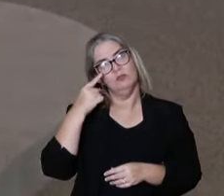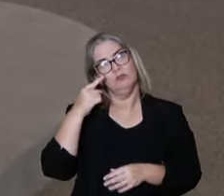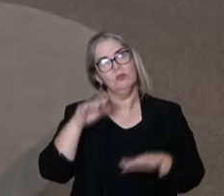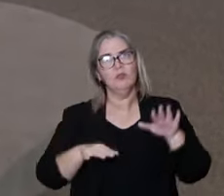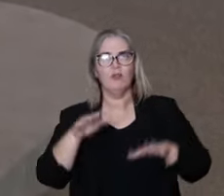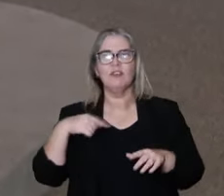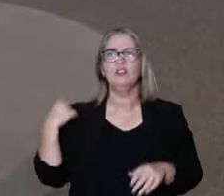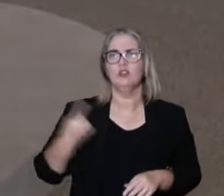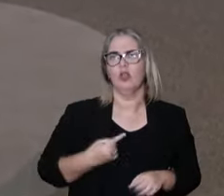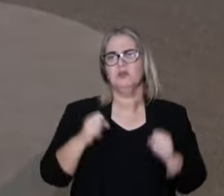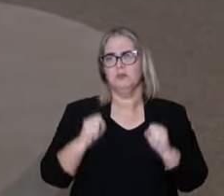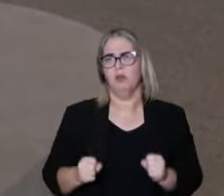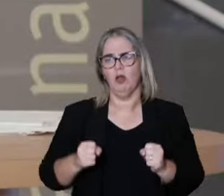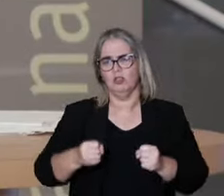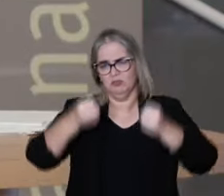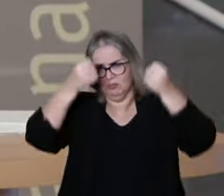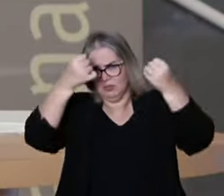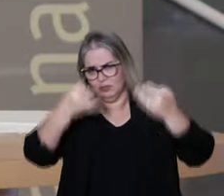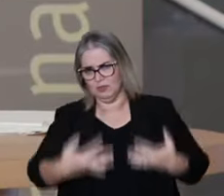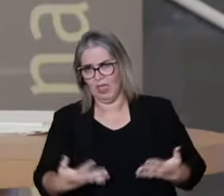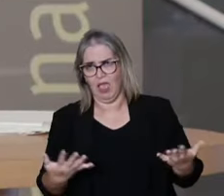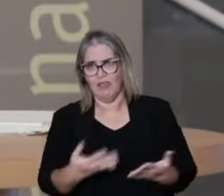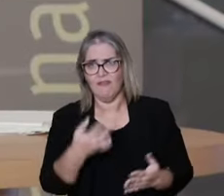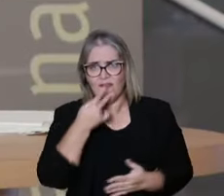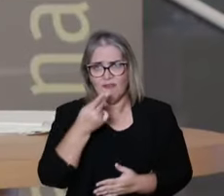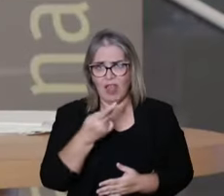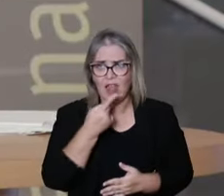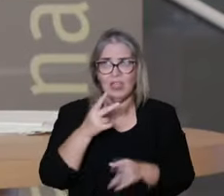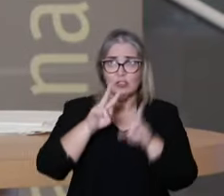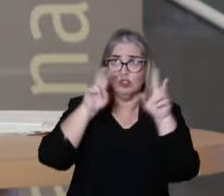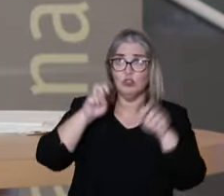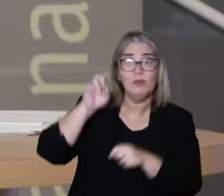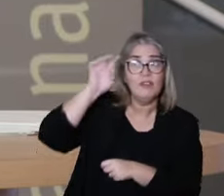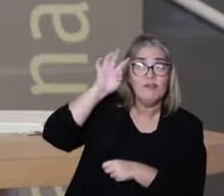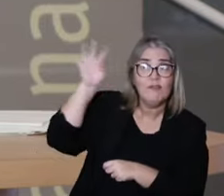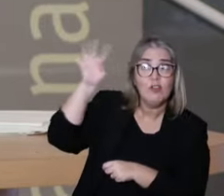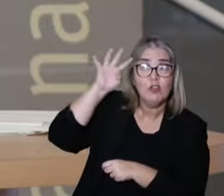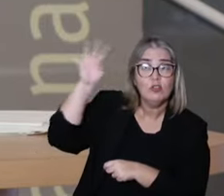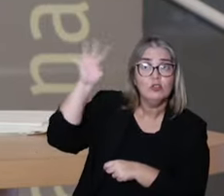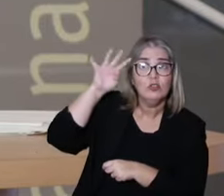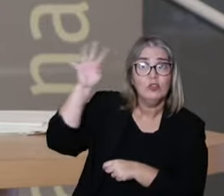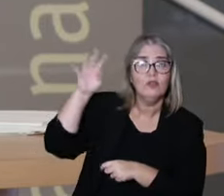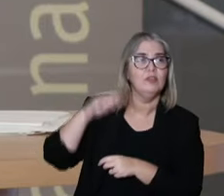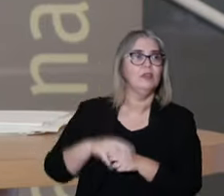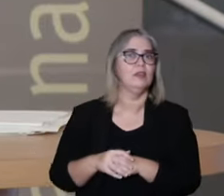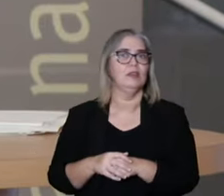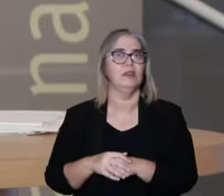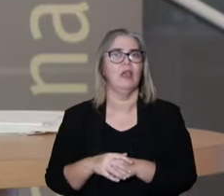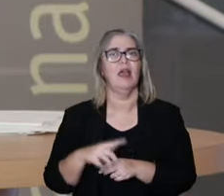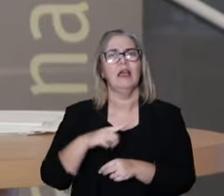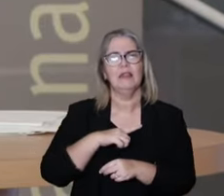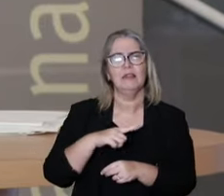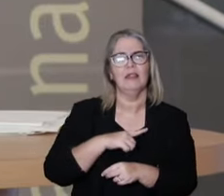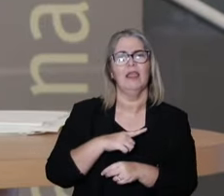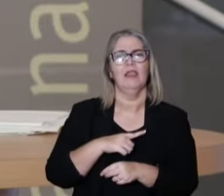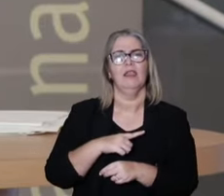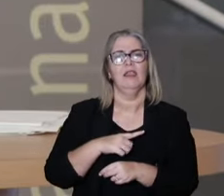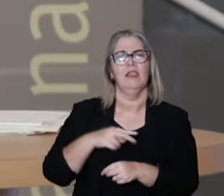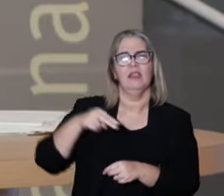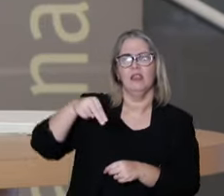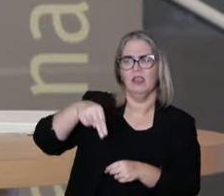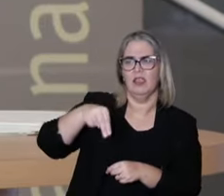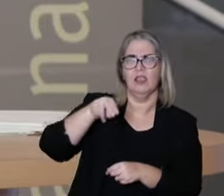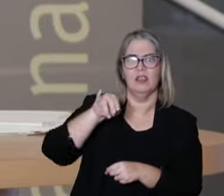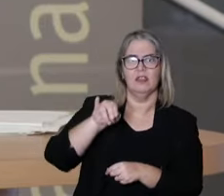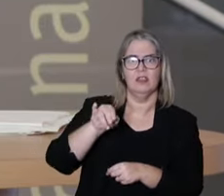So we could say in this space to discuss philosophy, niche,